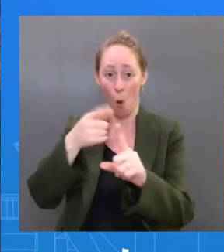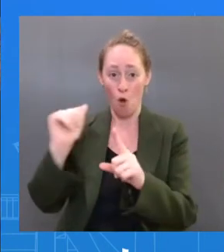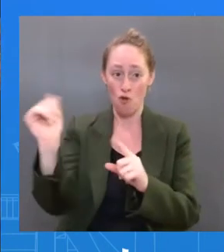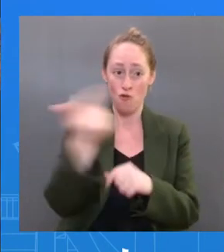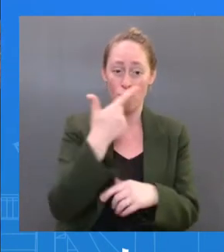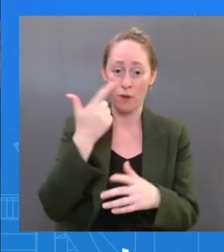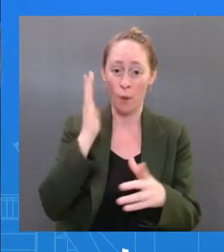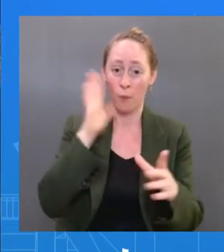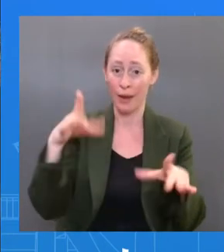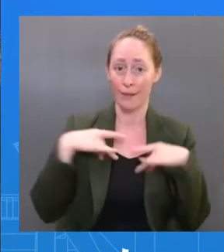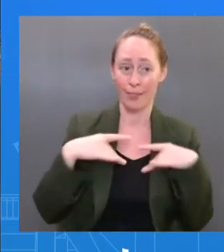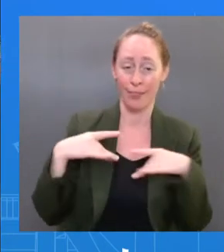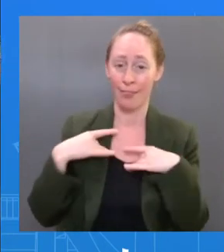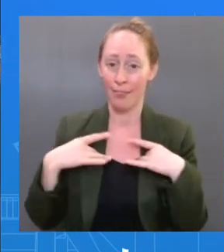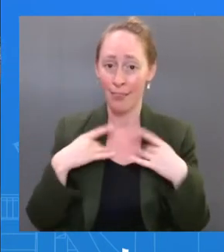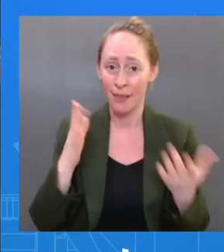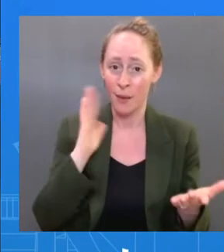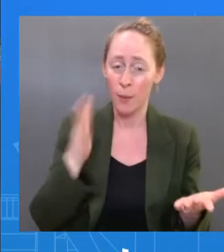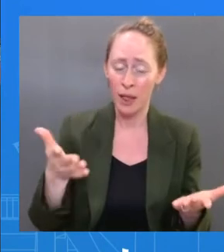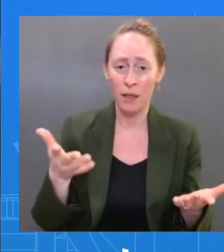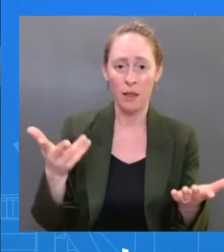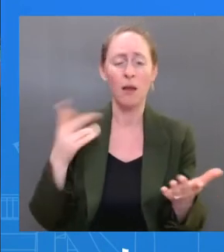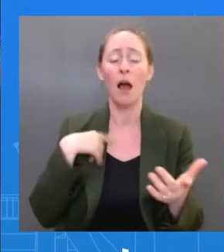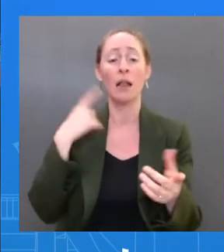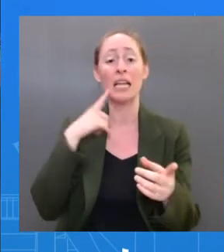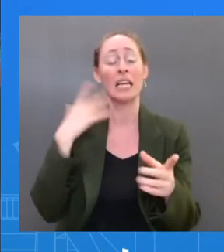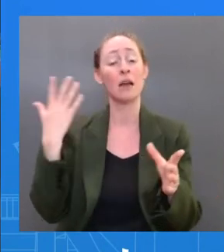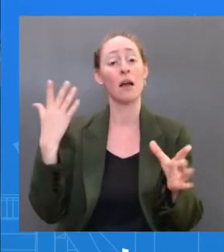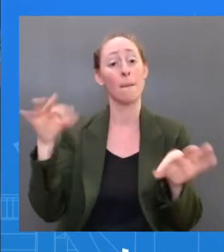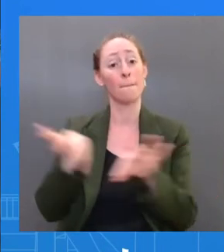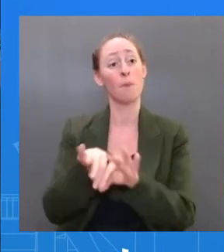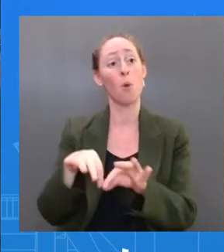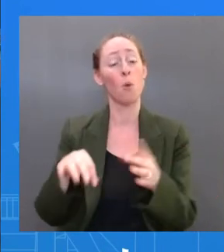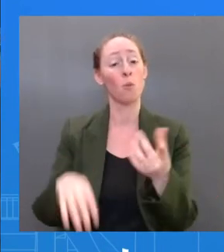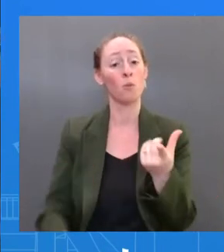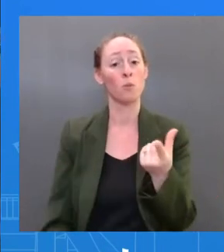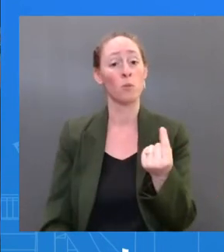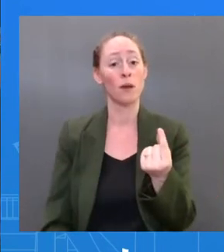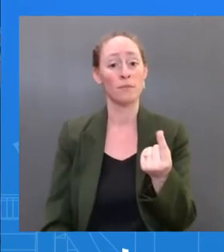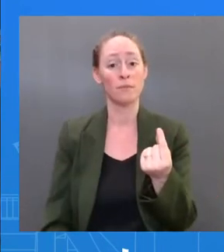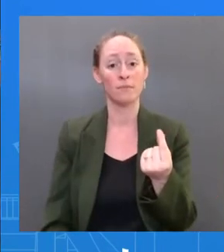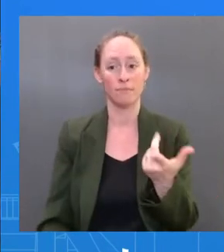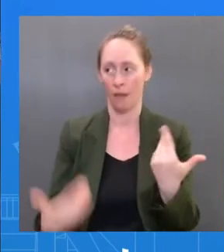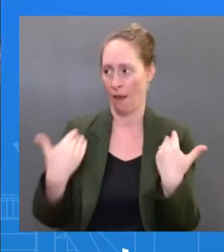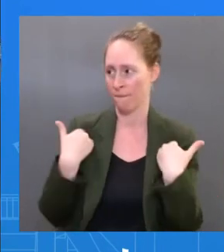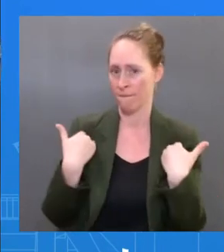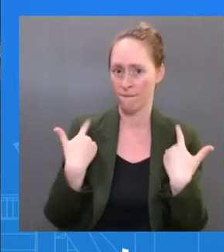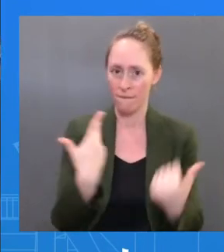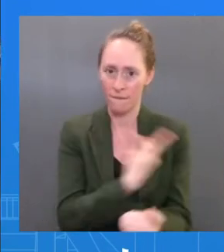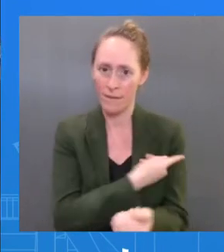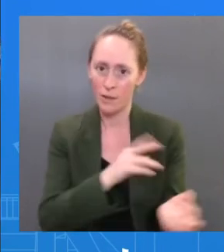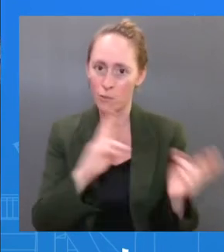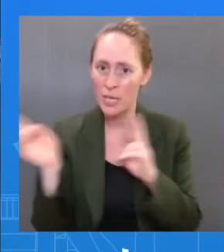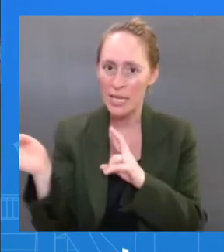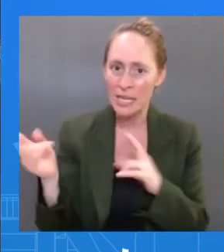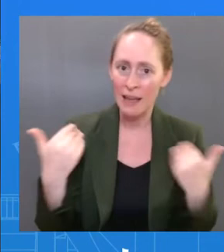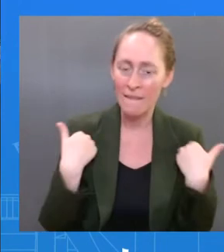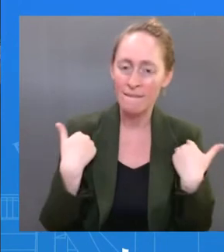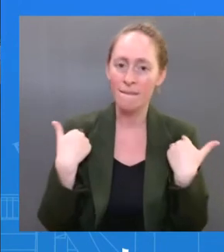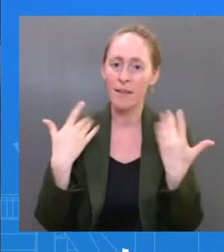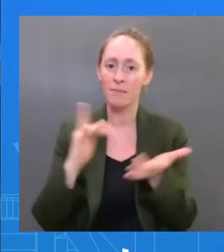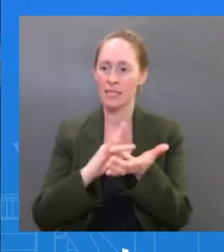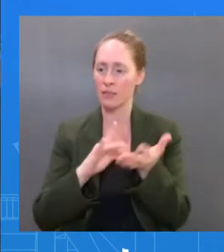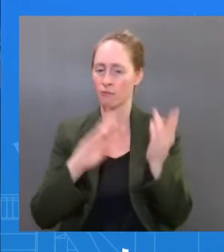you have — you get the treatment that is — that we have provided for folks, whether it's — make sure you get vaccinated, make sure you get boosted.